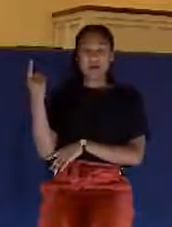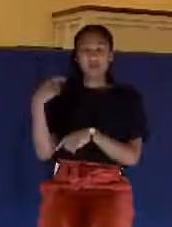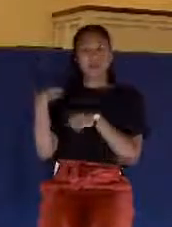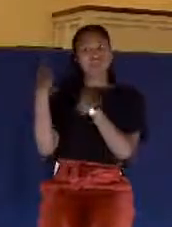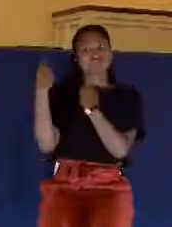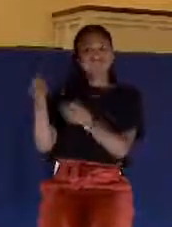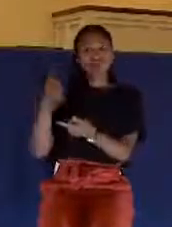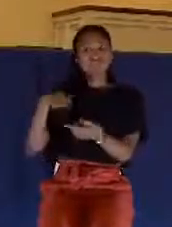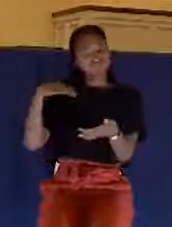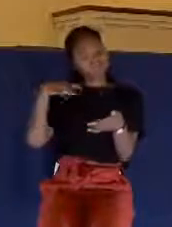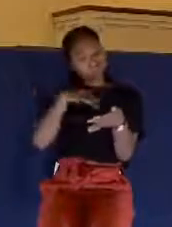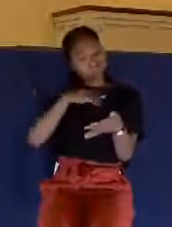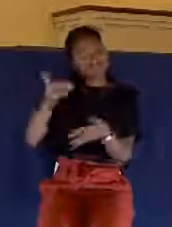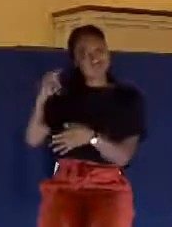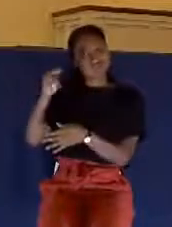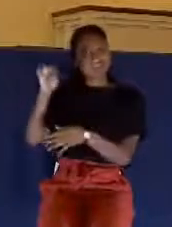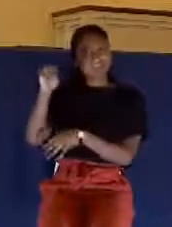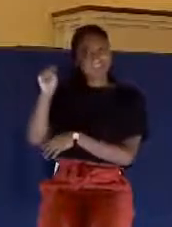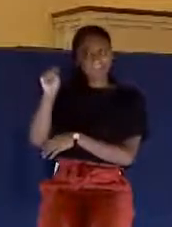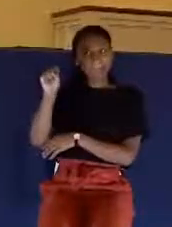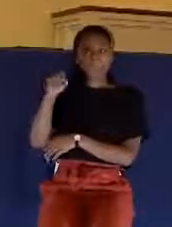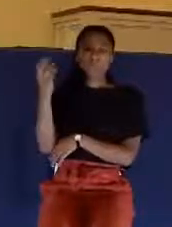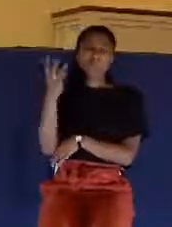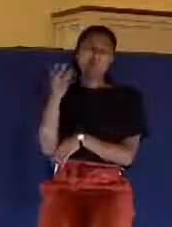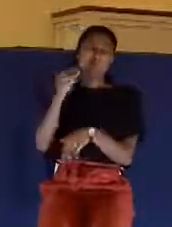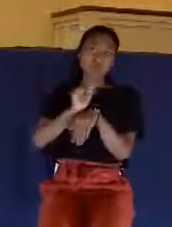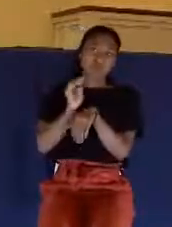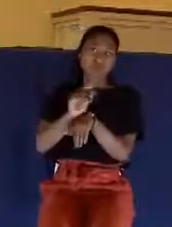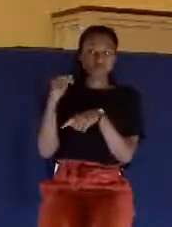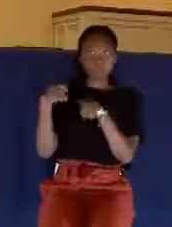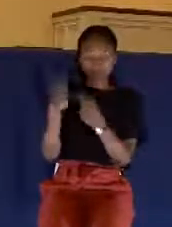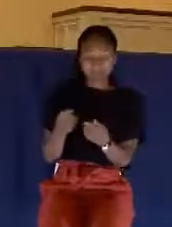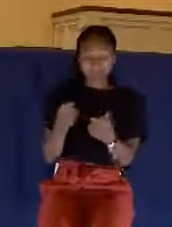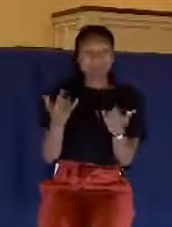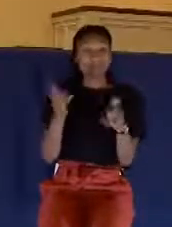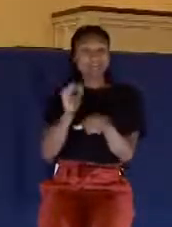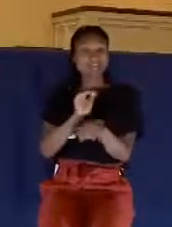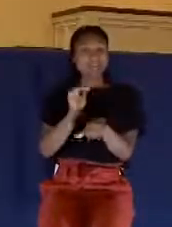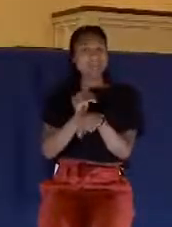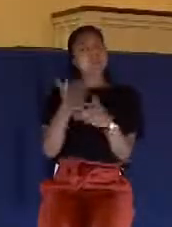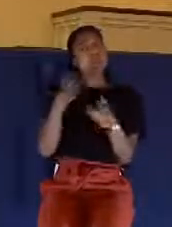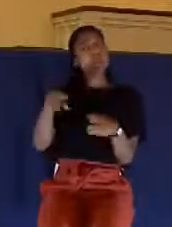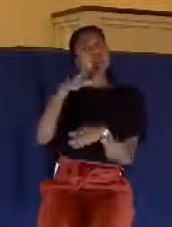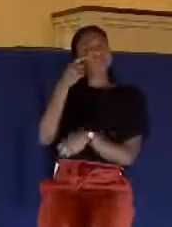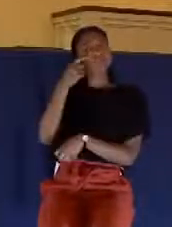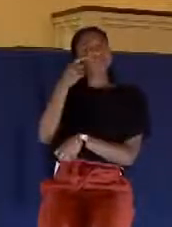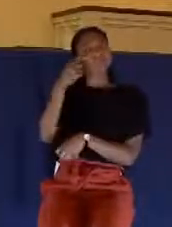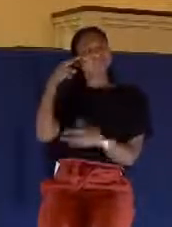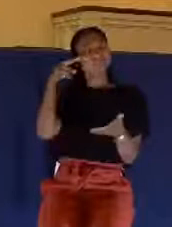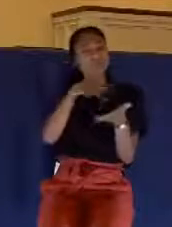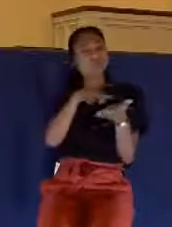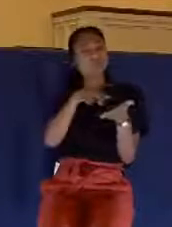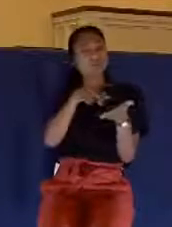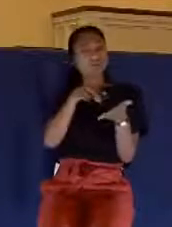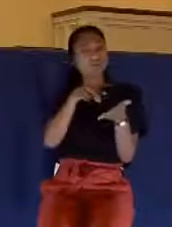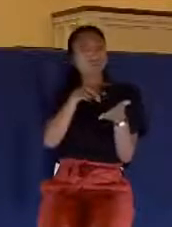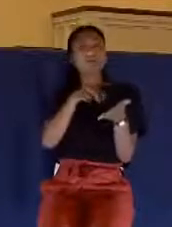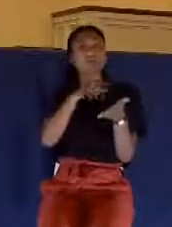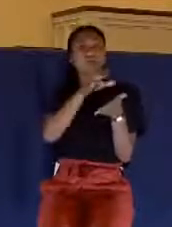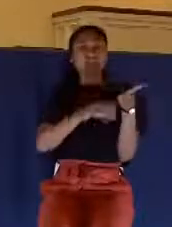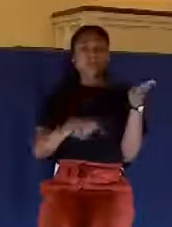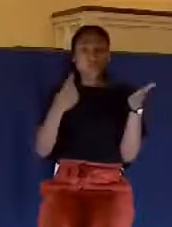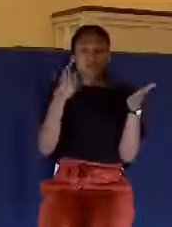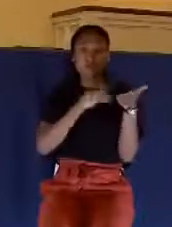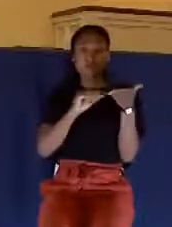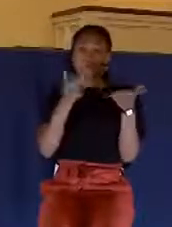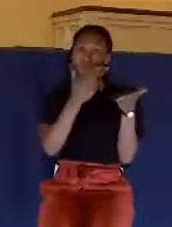been looking at this the past few weeks here on Wednesday night. And tonight I want you to look at verse 13 of chapter 1. We're going to look at